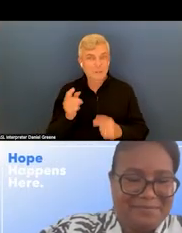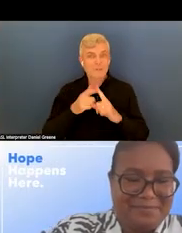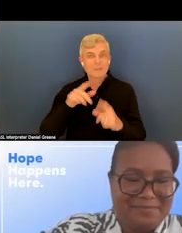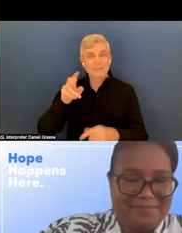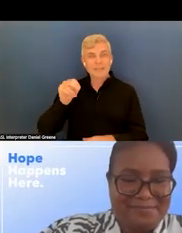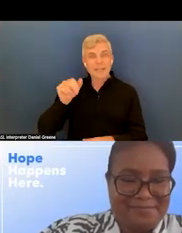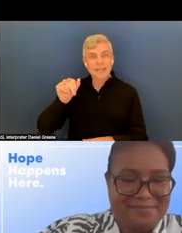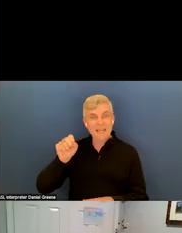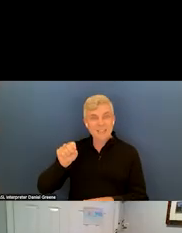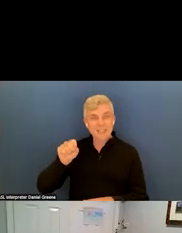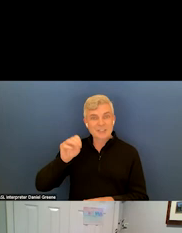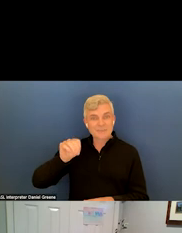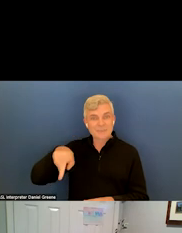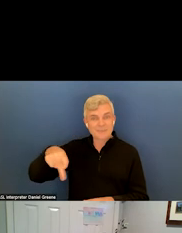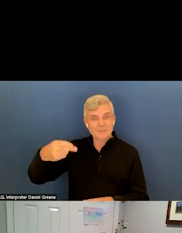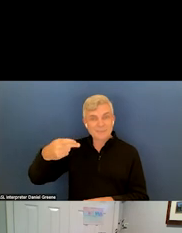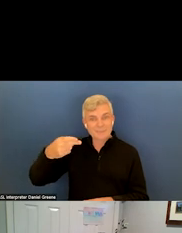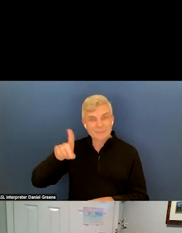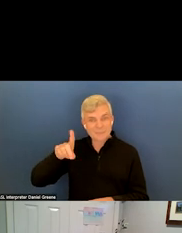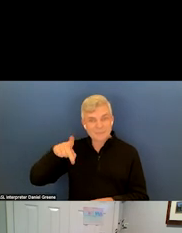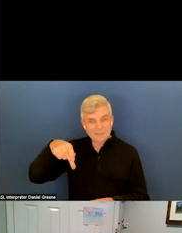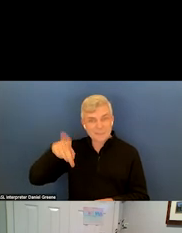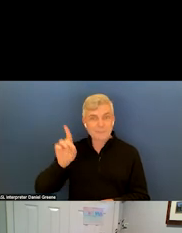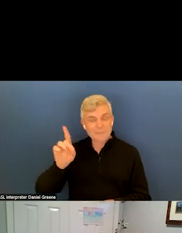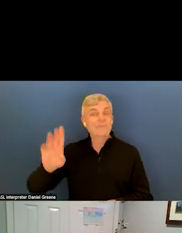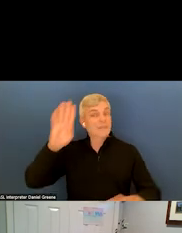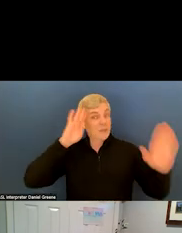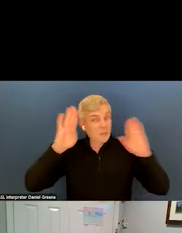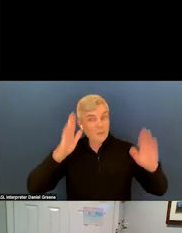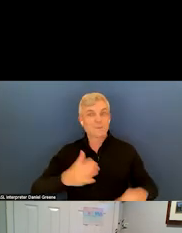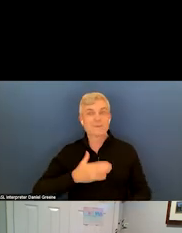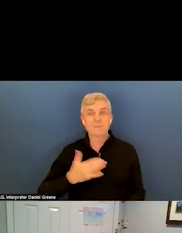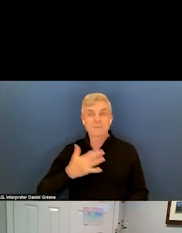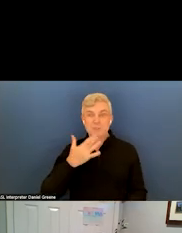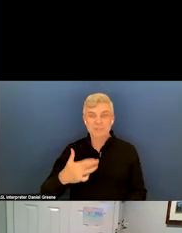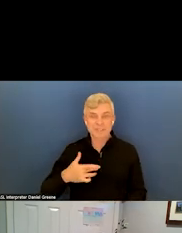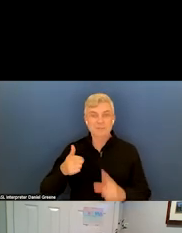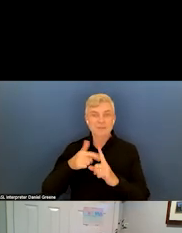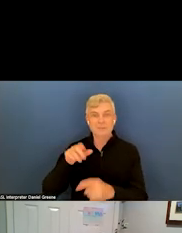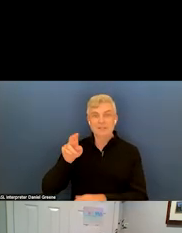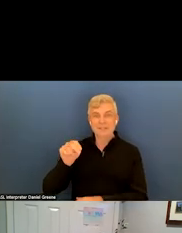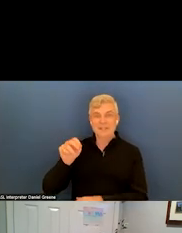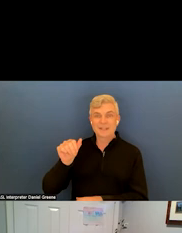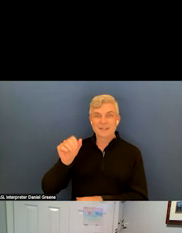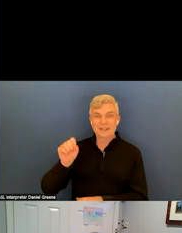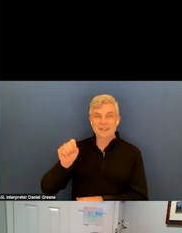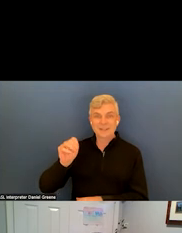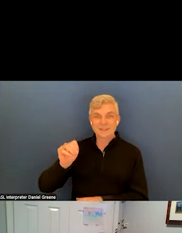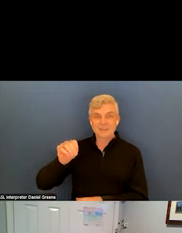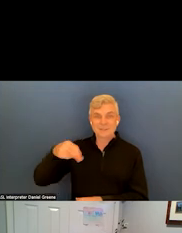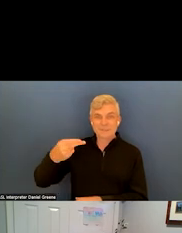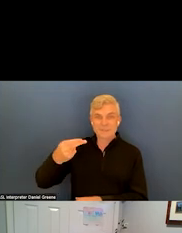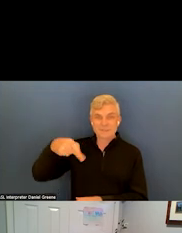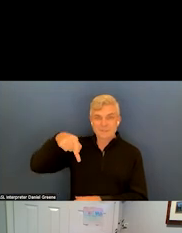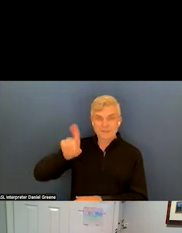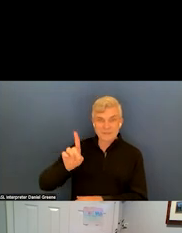And to Dr. McKeon, also a happy birthday from NASHPD. But also to Laura for your wonderful hosting capability.